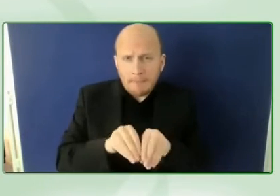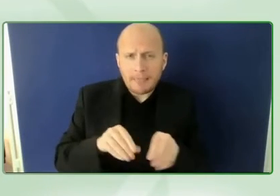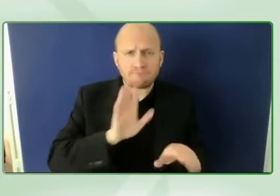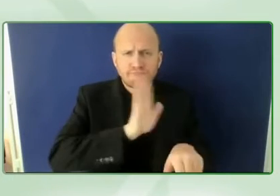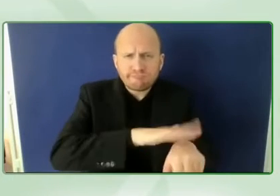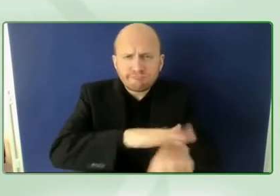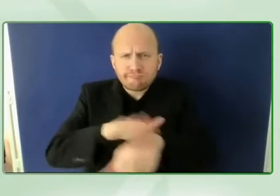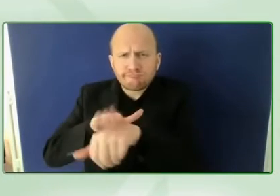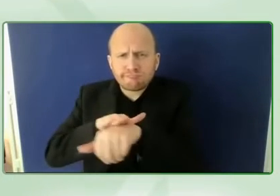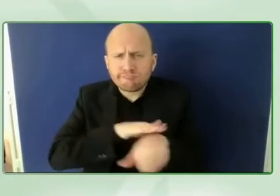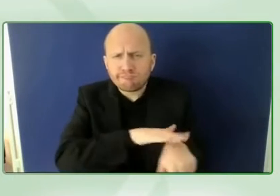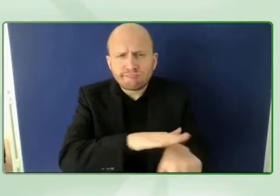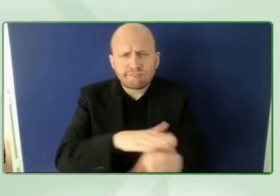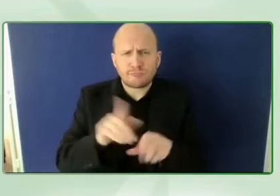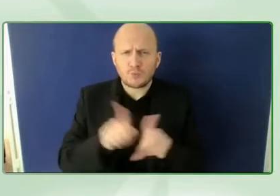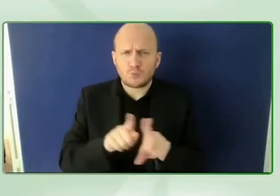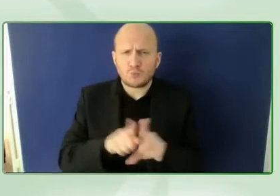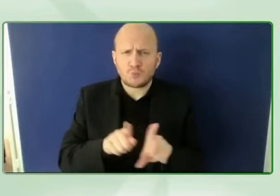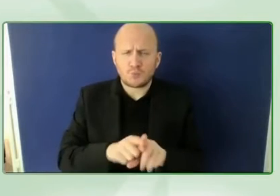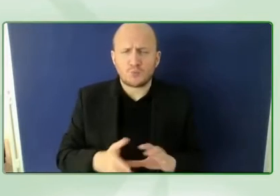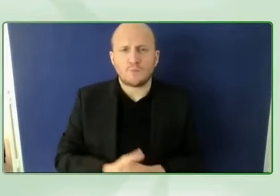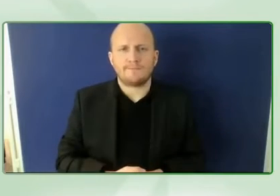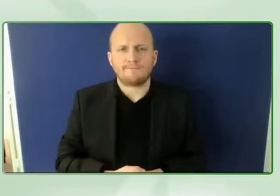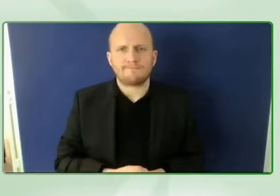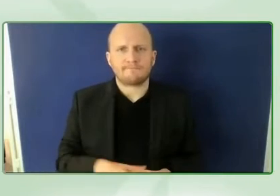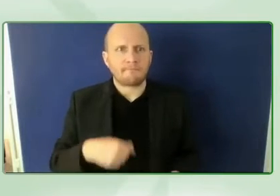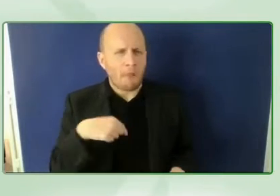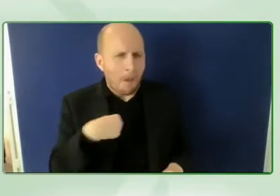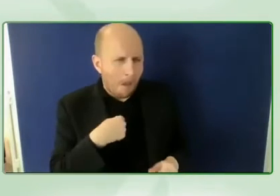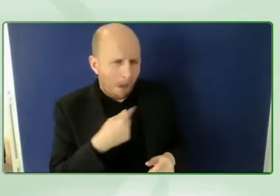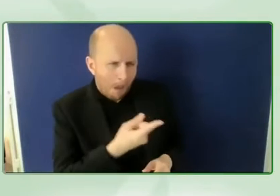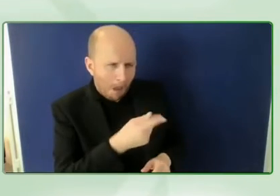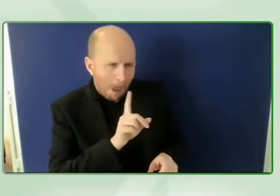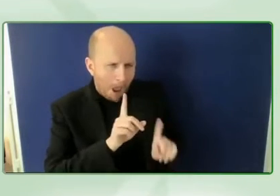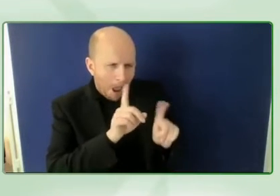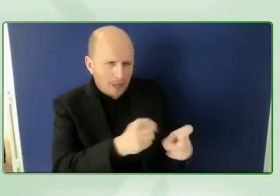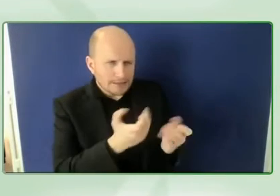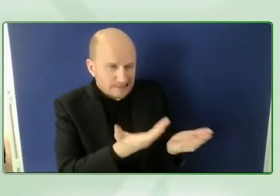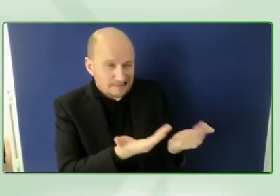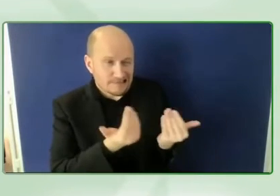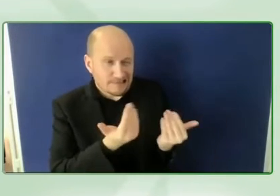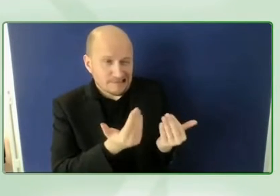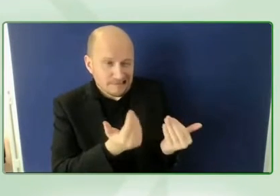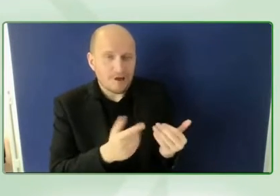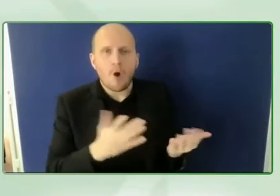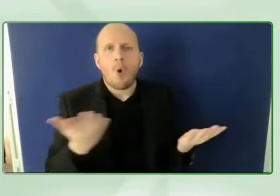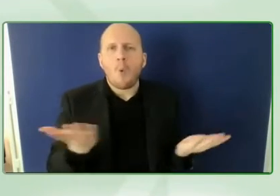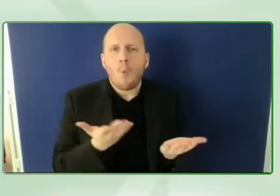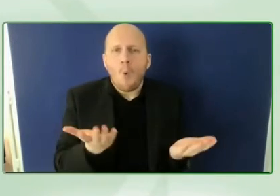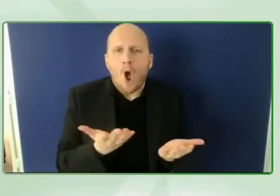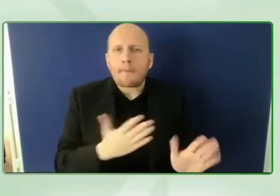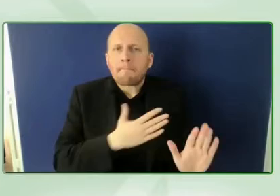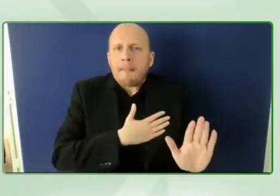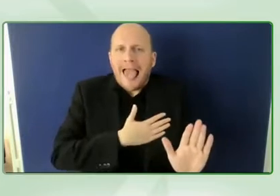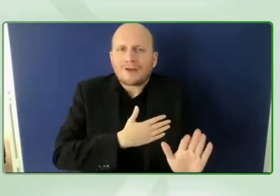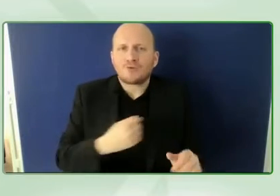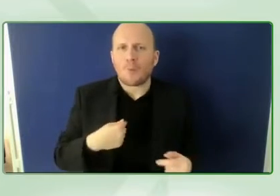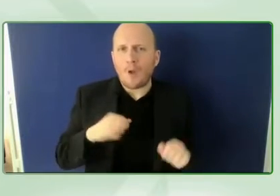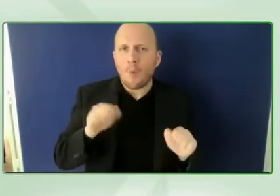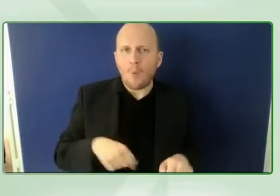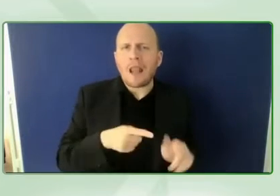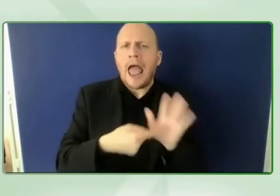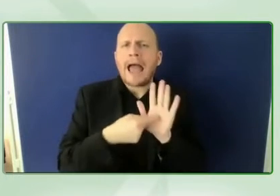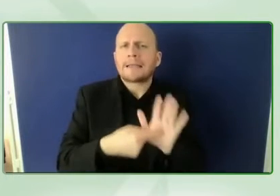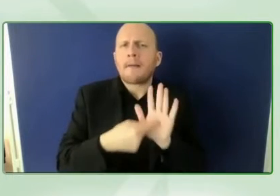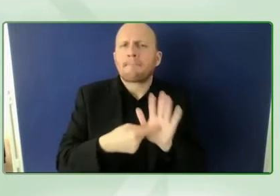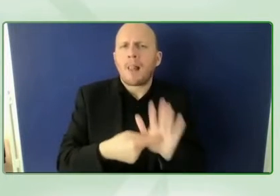are there any teasers you can give us and the audience in regards to the type of pledges we could make something to you know some homework for